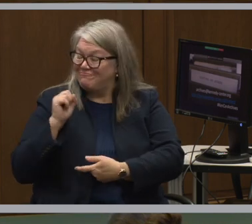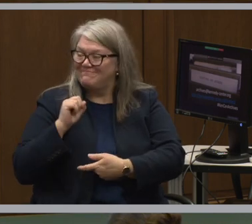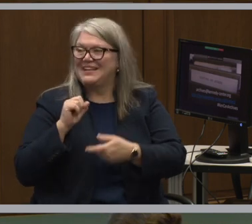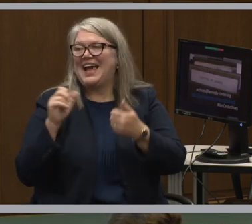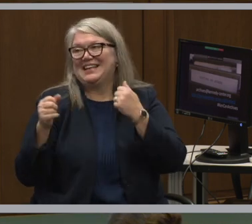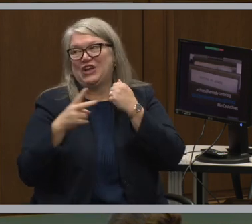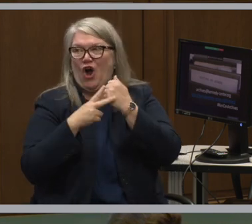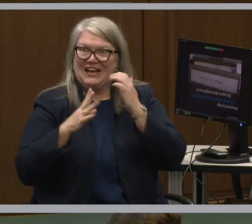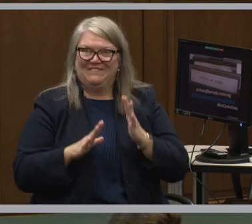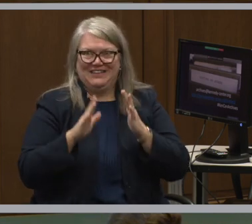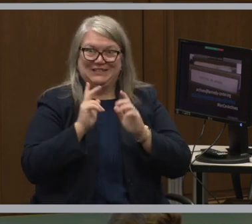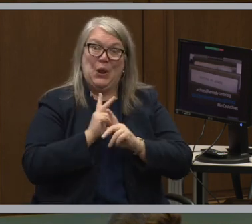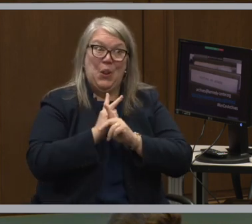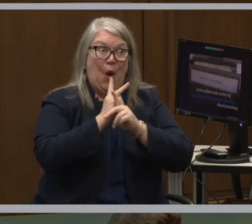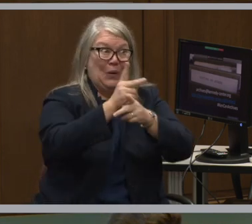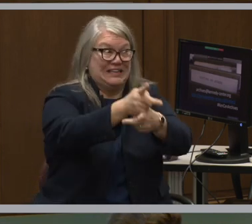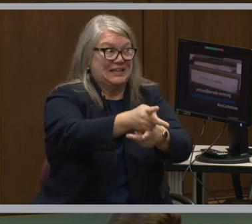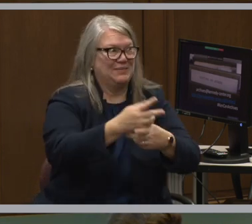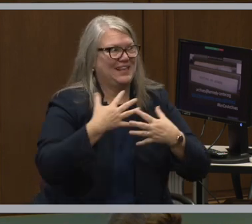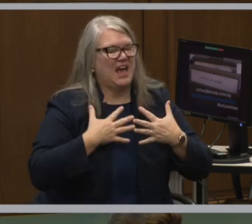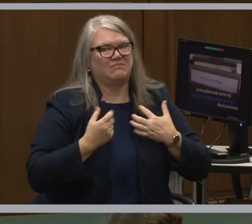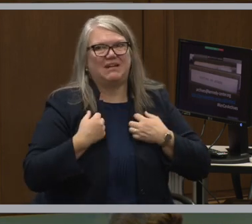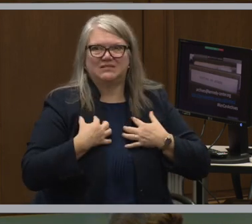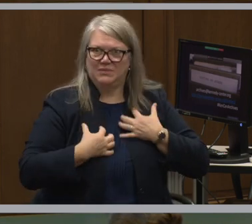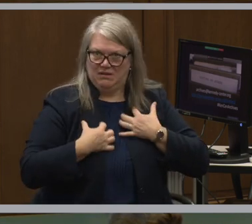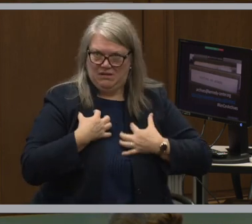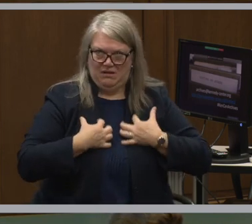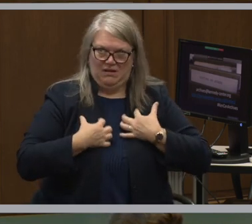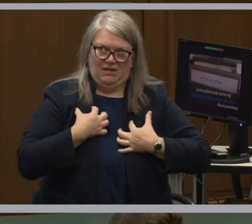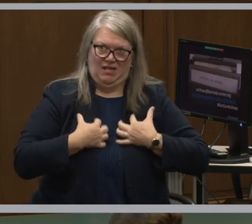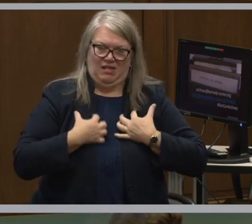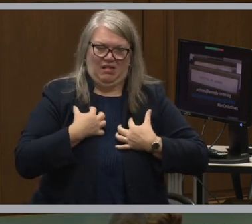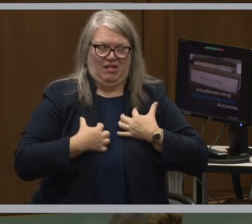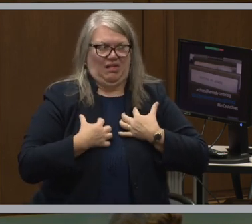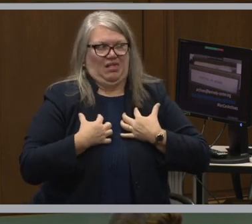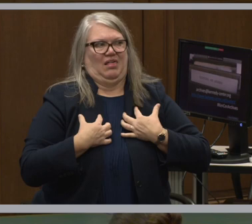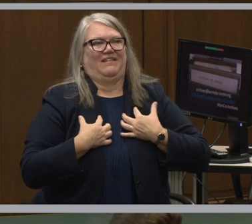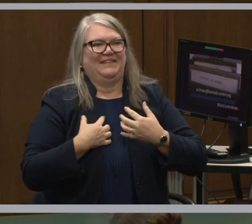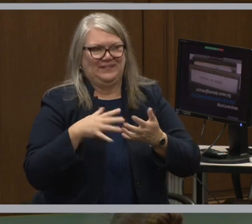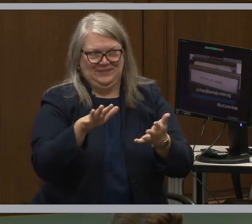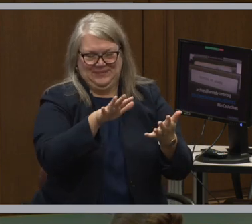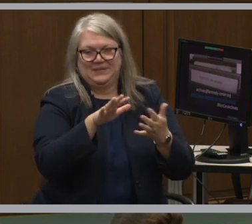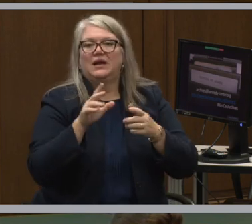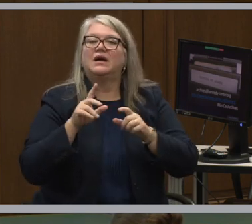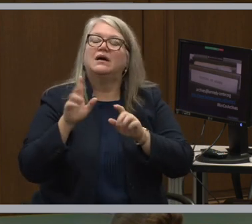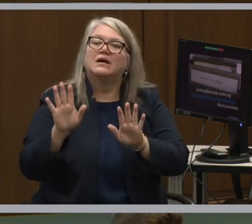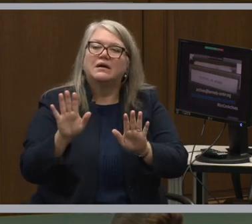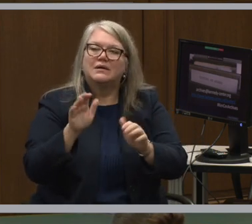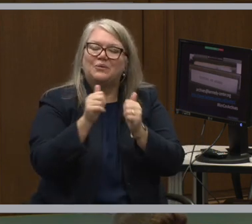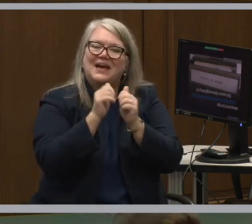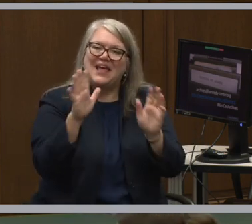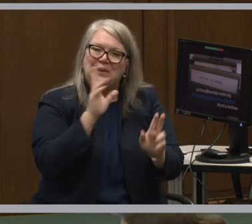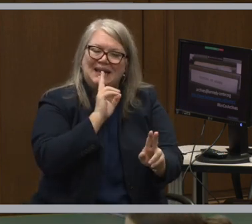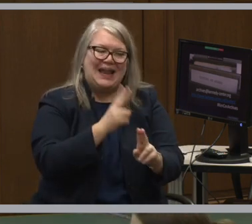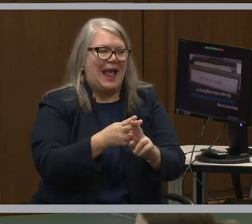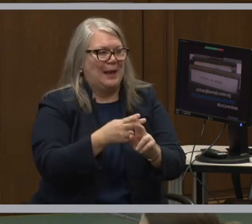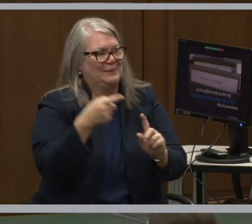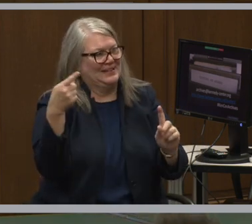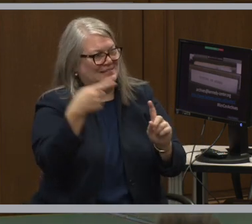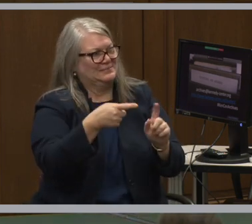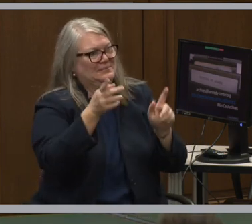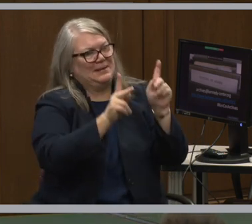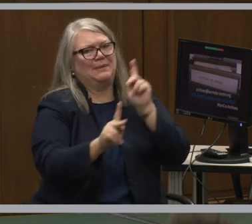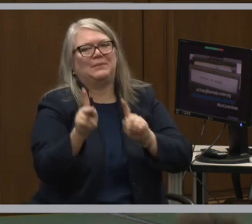loaning something out is like, makes my skin crawl. Without getting into the names of individuals as such, who